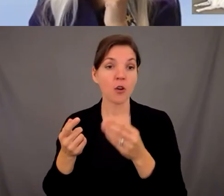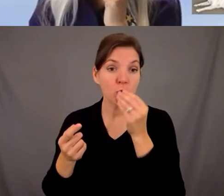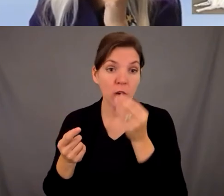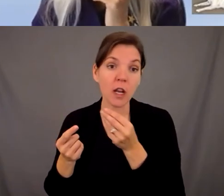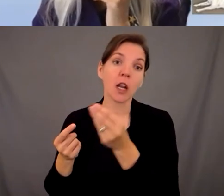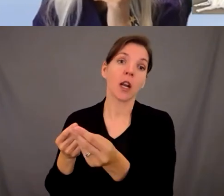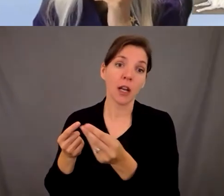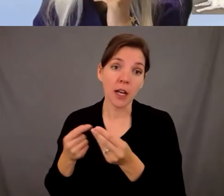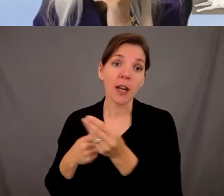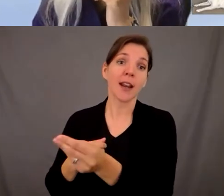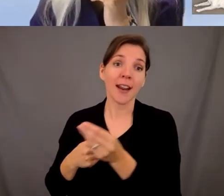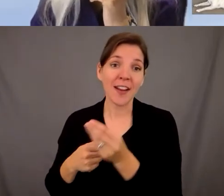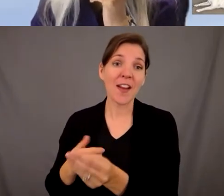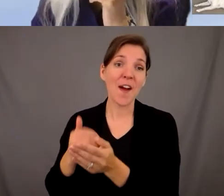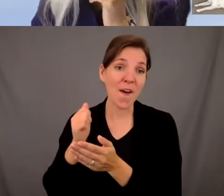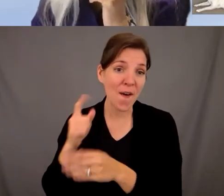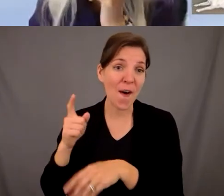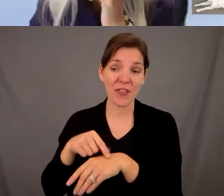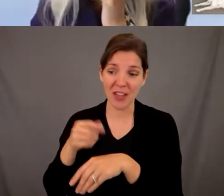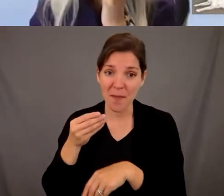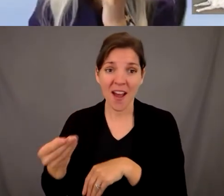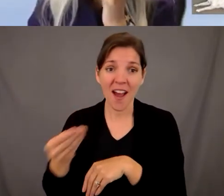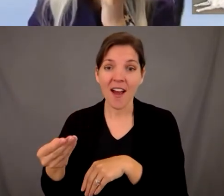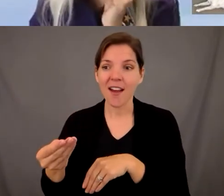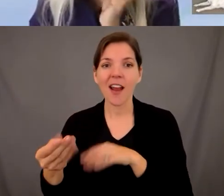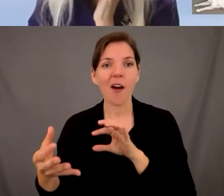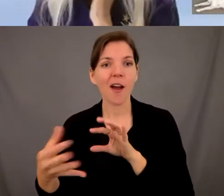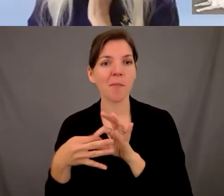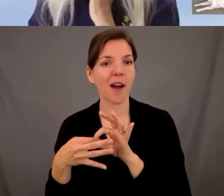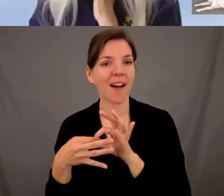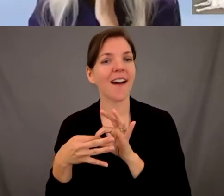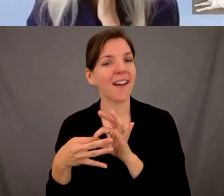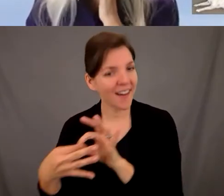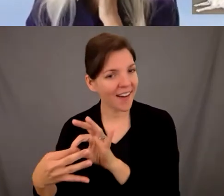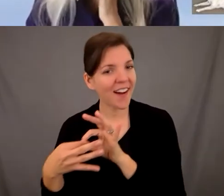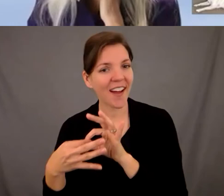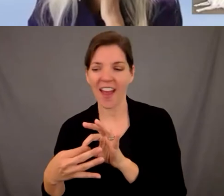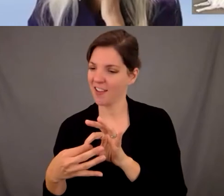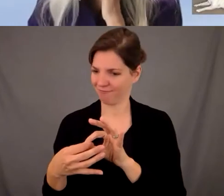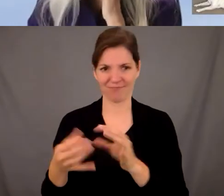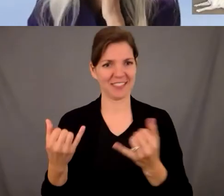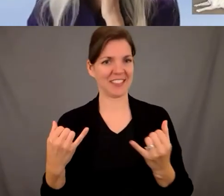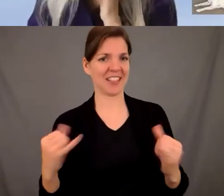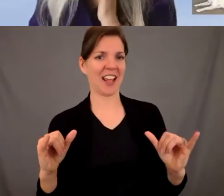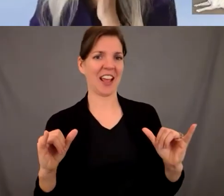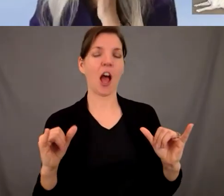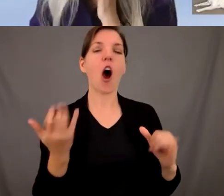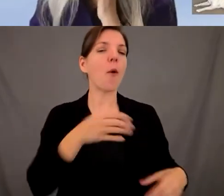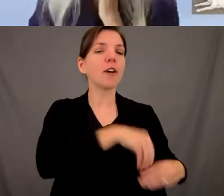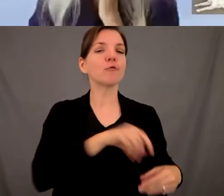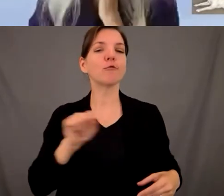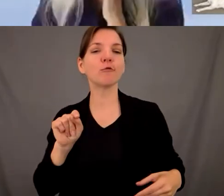time because that results in really good bond and then that really carries over even to this day like i would have a tree pouch with me